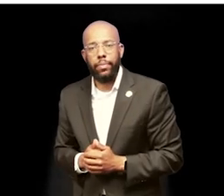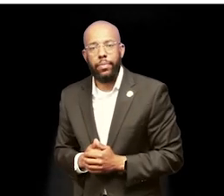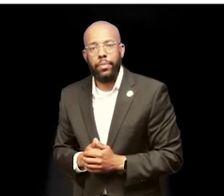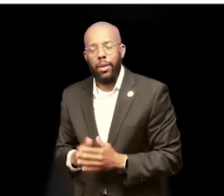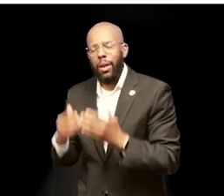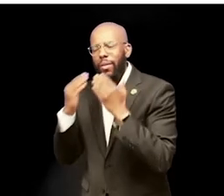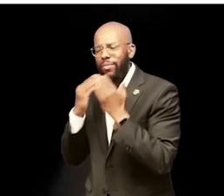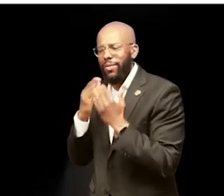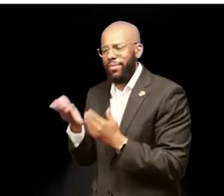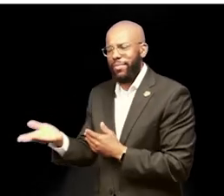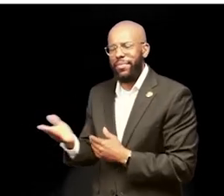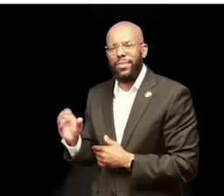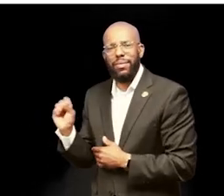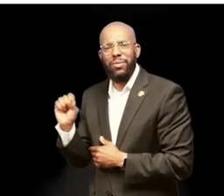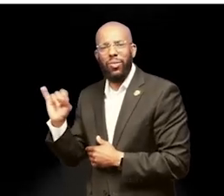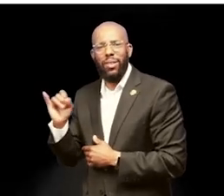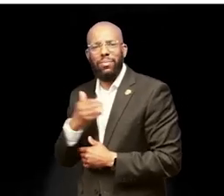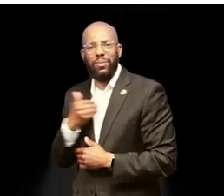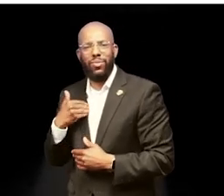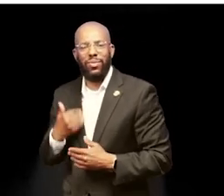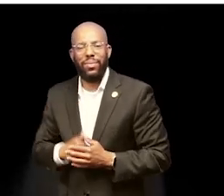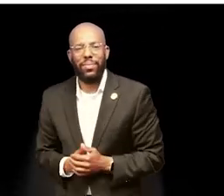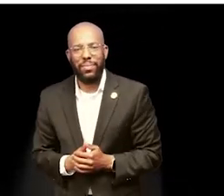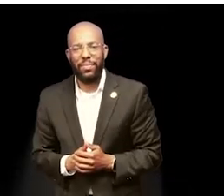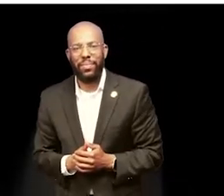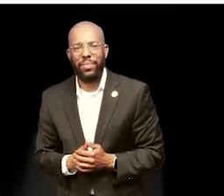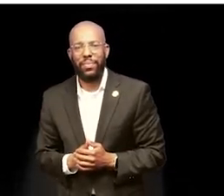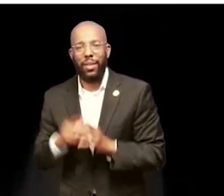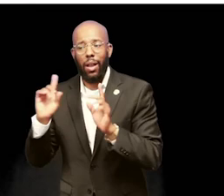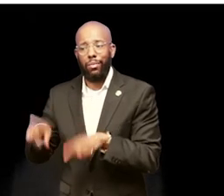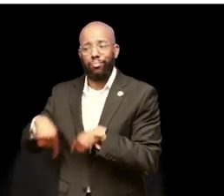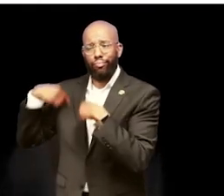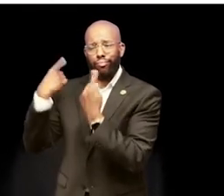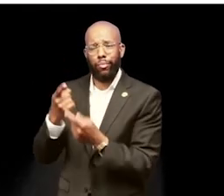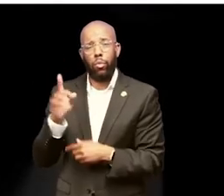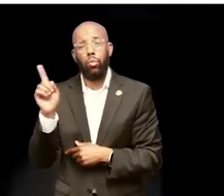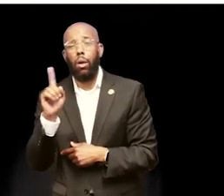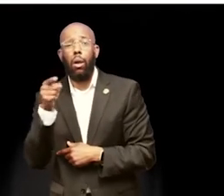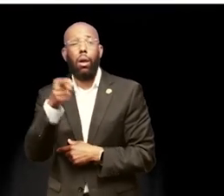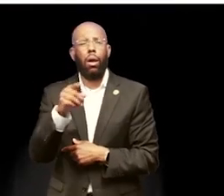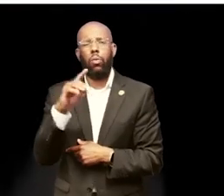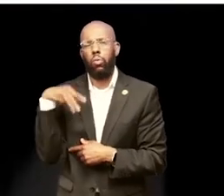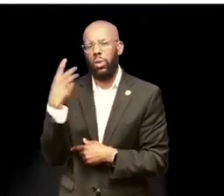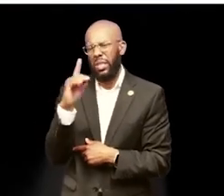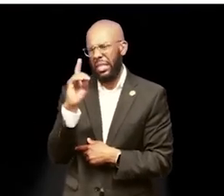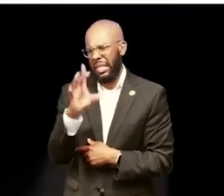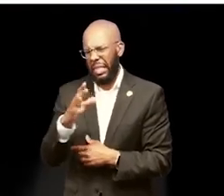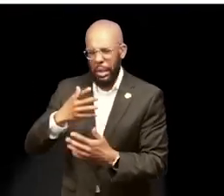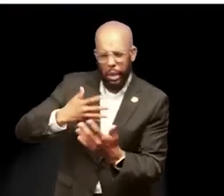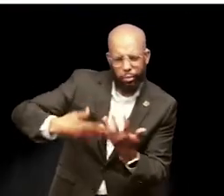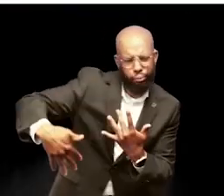and our very own Smithsonian Conservation Commons. Although this year we will not be on the National Mall in